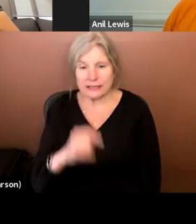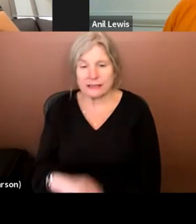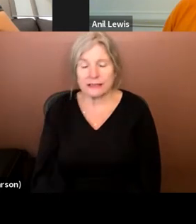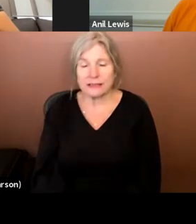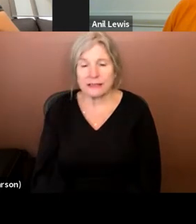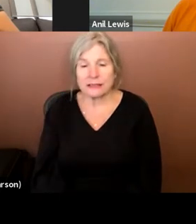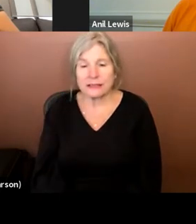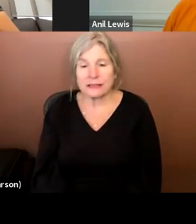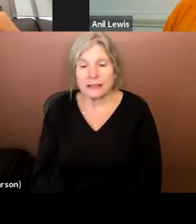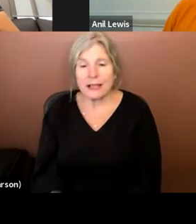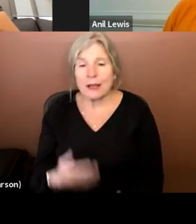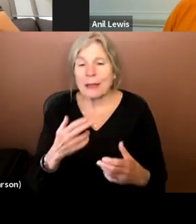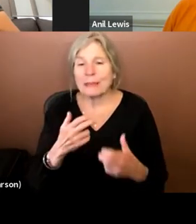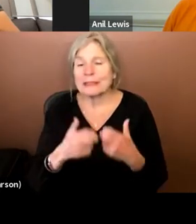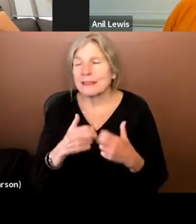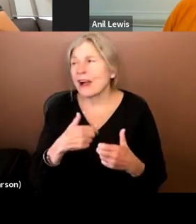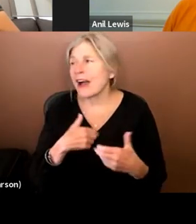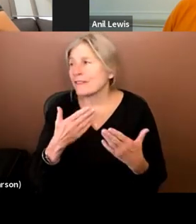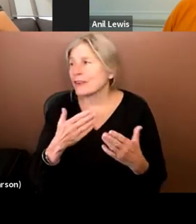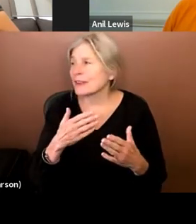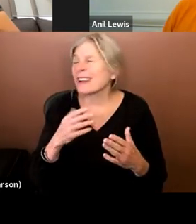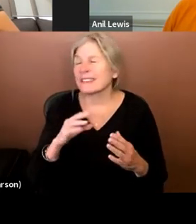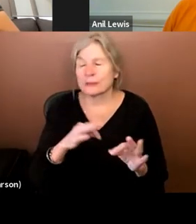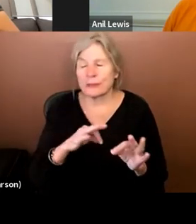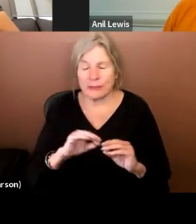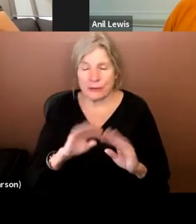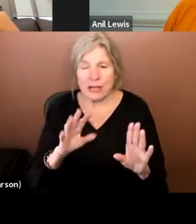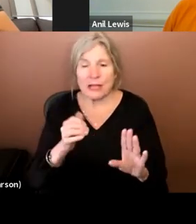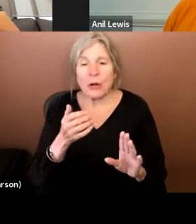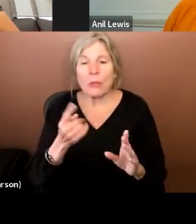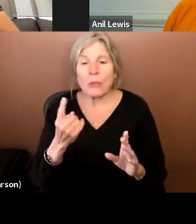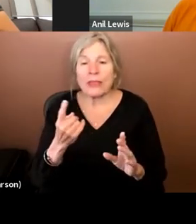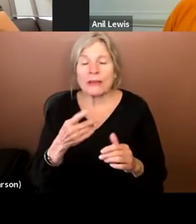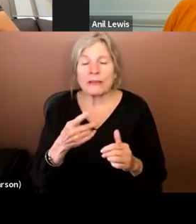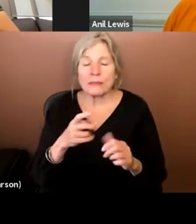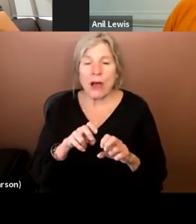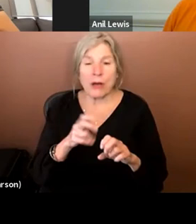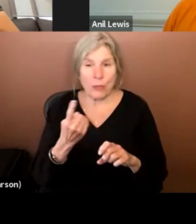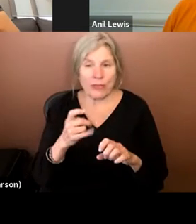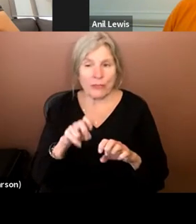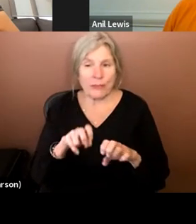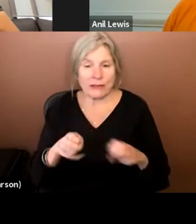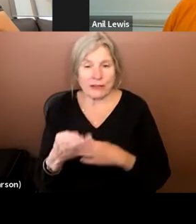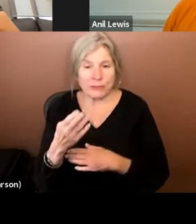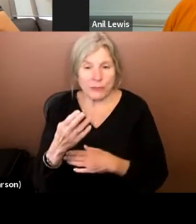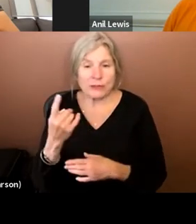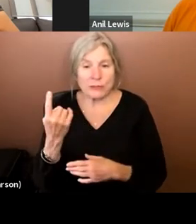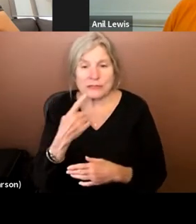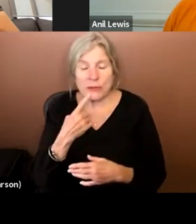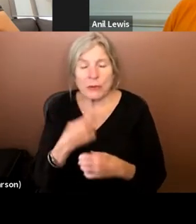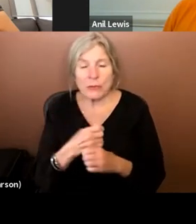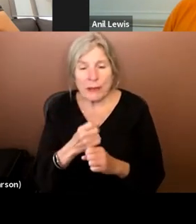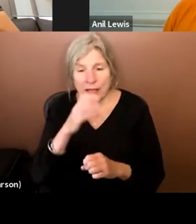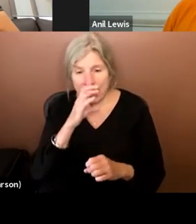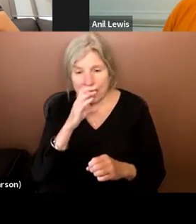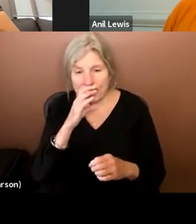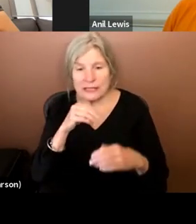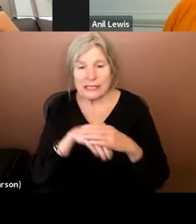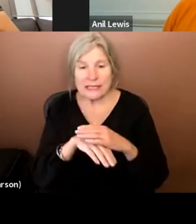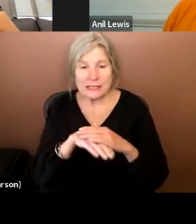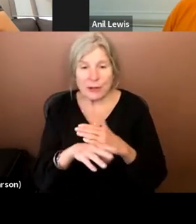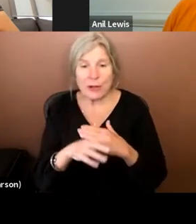Maybe it's a little difficult. I'll offer some clarity. One of the previous panels, one of the ladies answered the question about when we're making comics accessible,